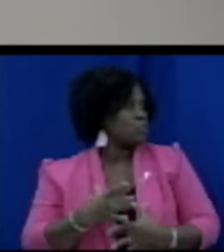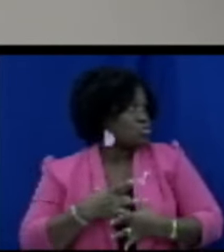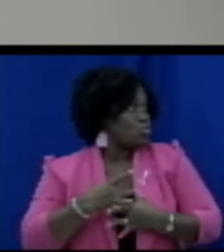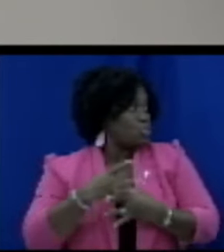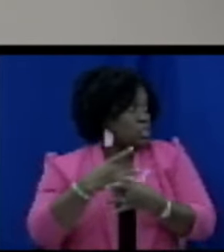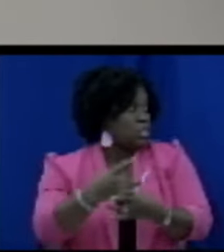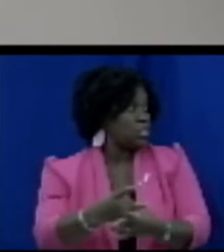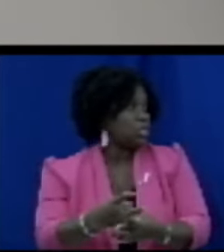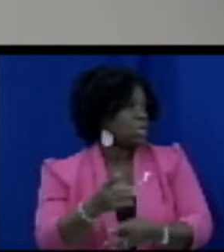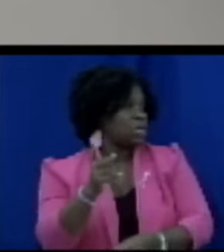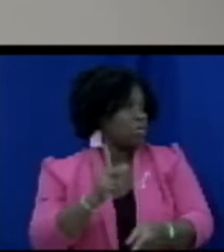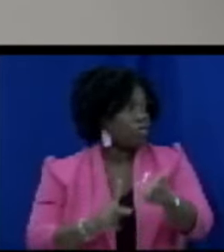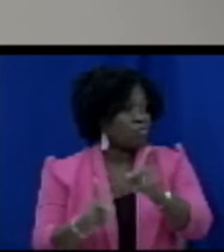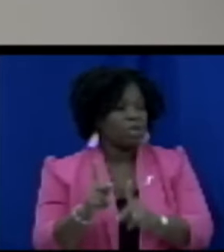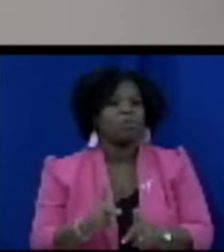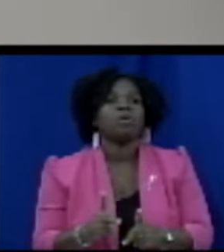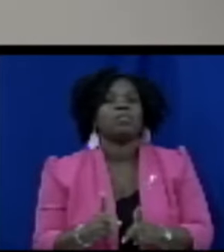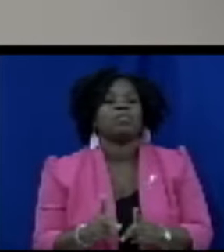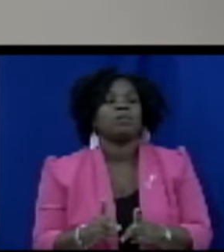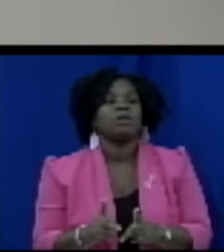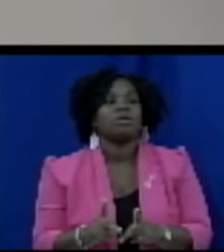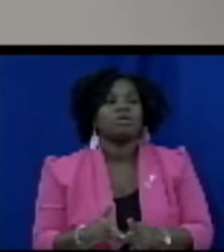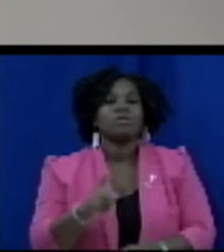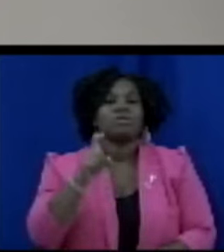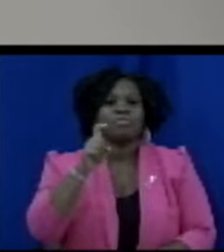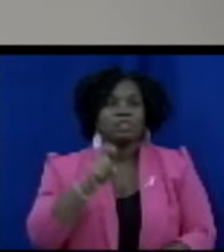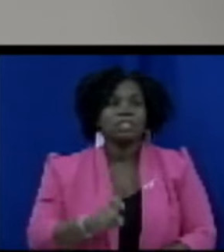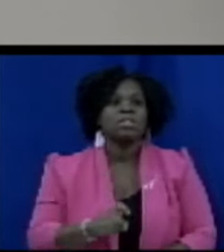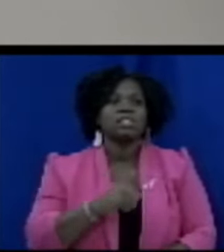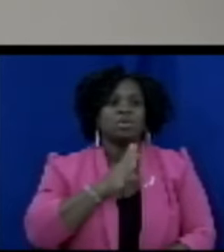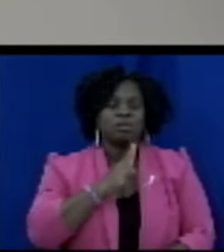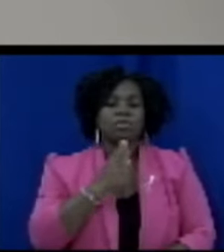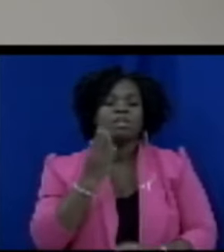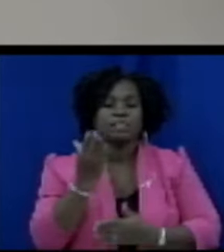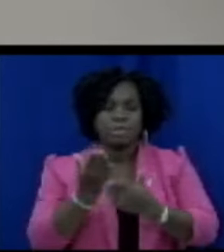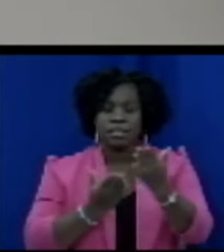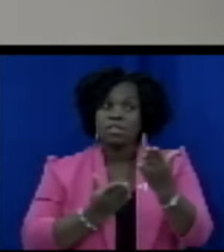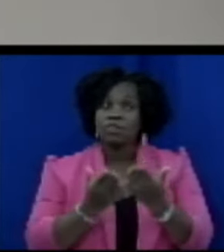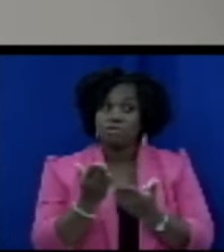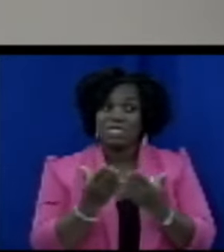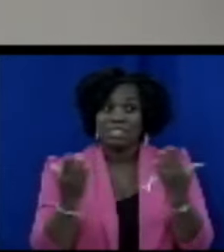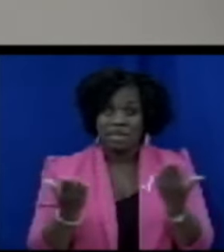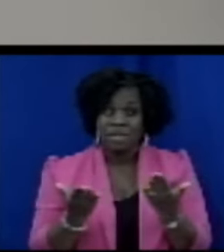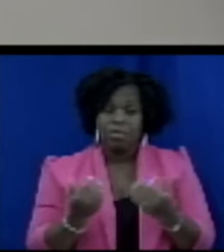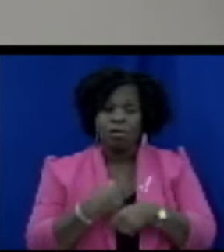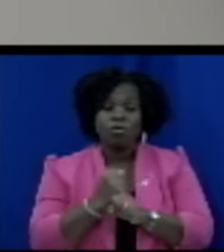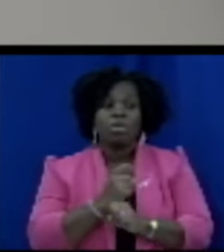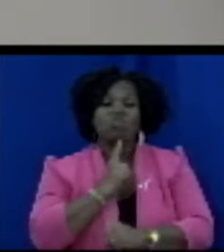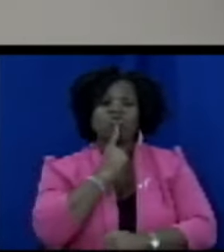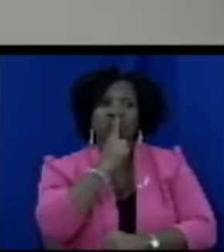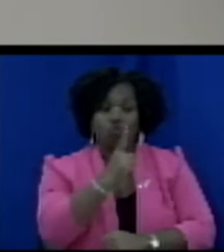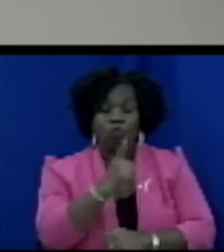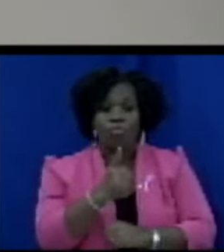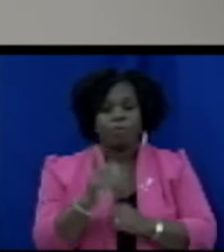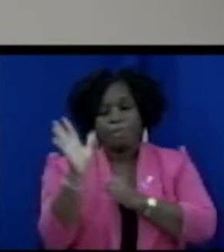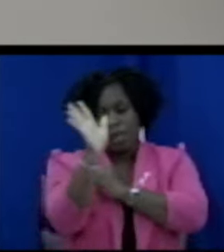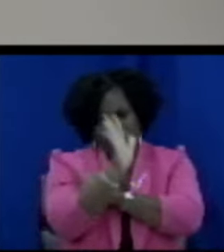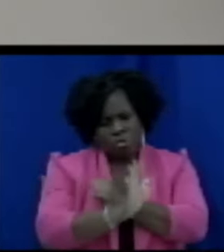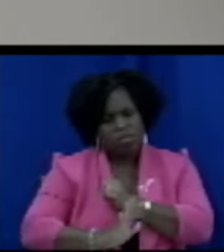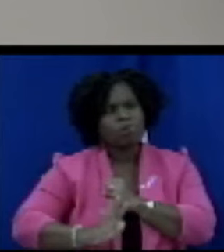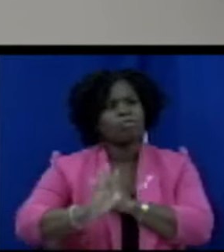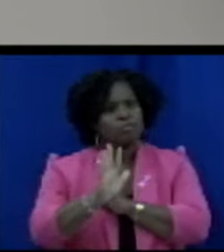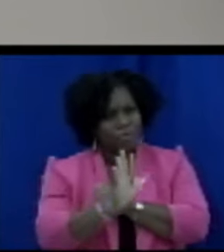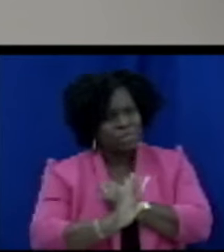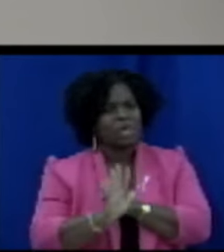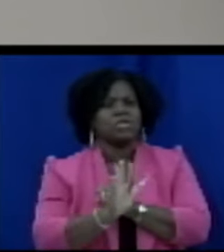people of the Federation of St. Kitts and Nevis must be served here today in ensuring that the protection that they